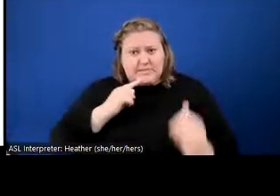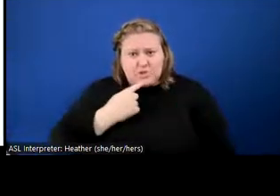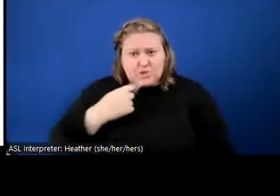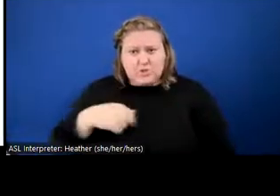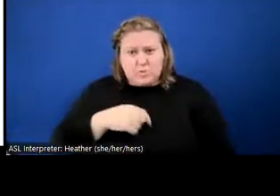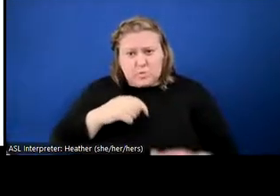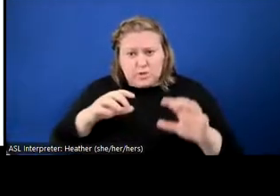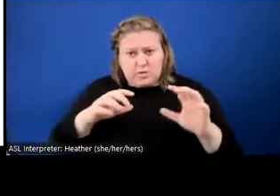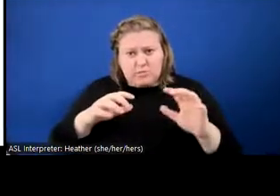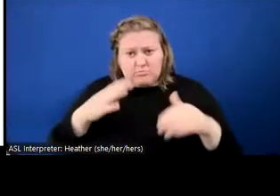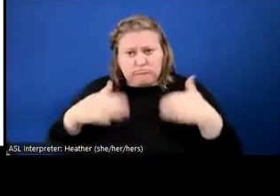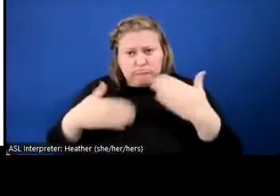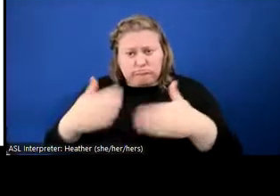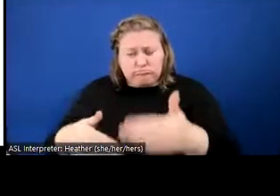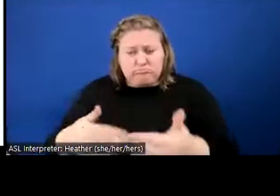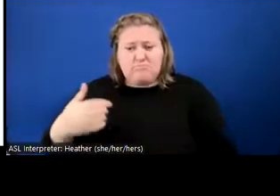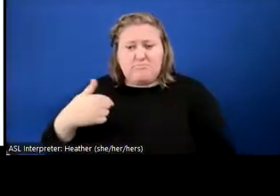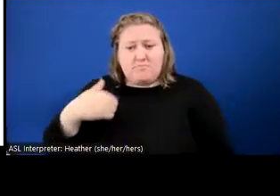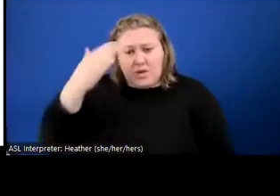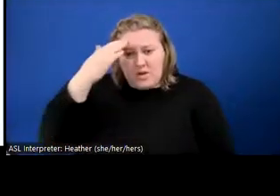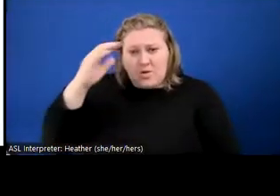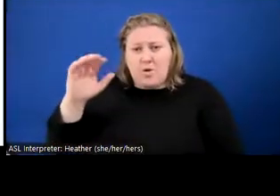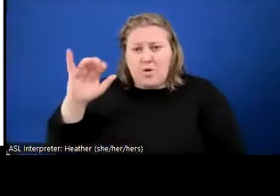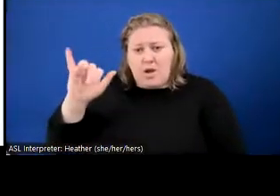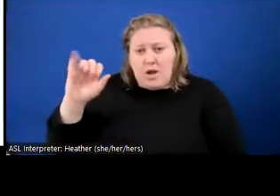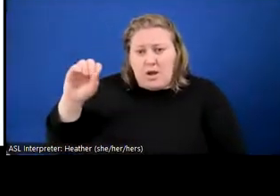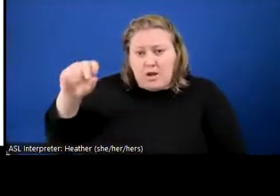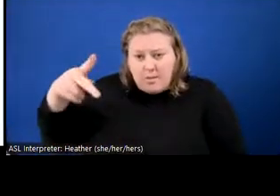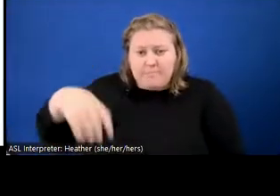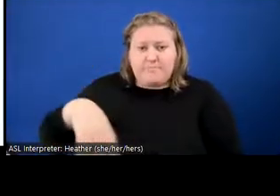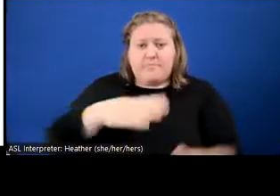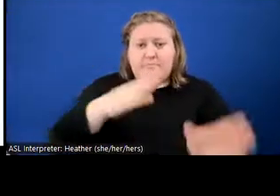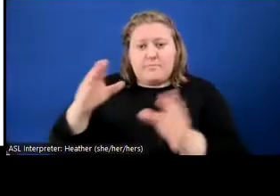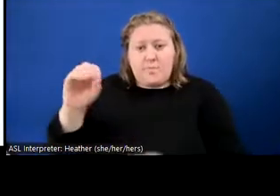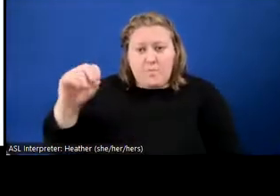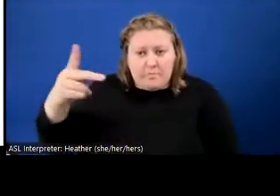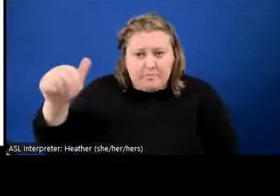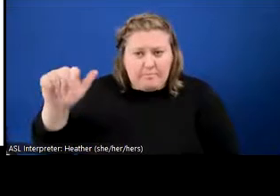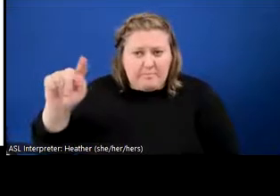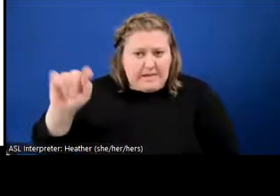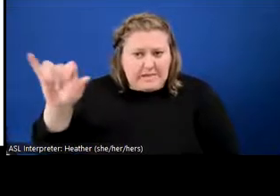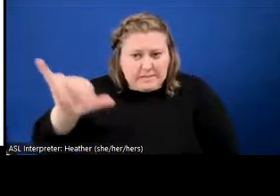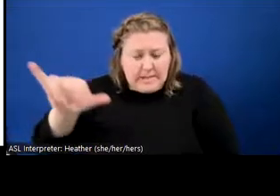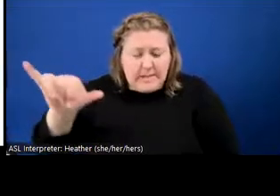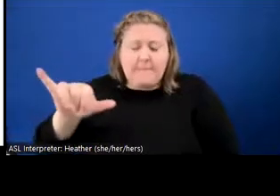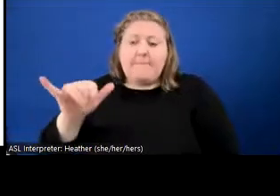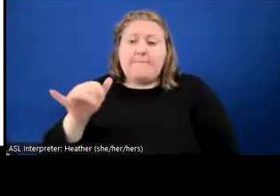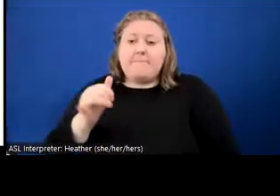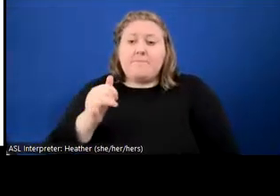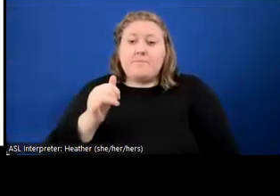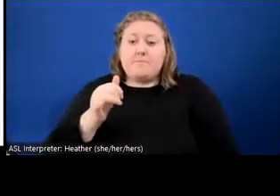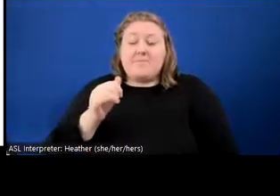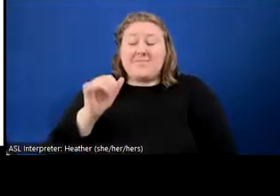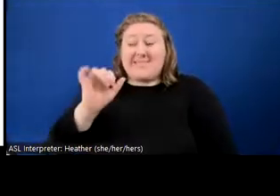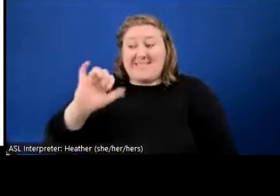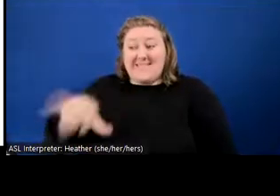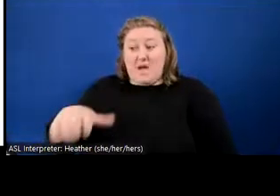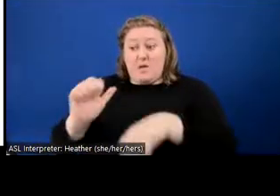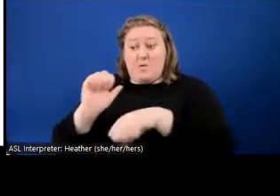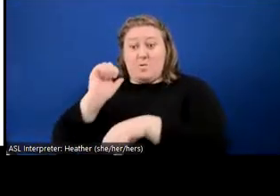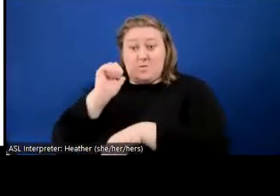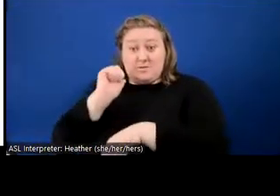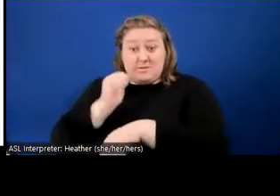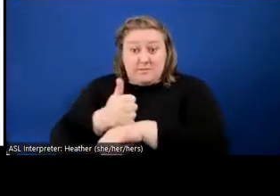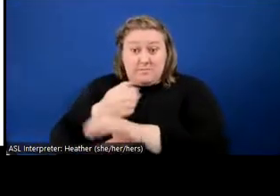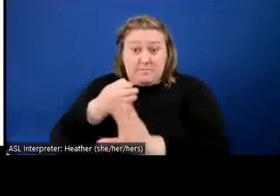know that IOP does that as well, and so does OPAT. And I want people to know that what was in place prior to all of